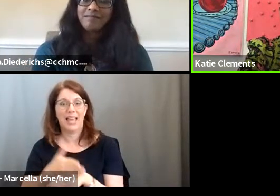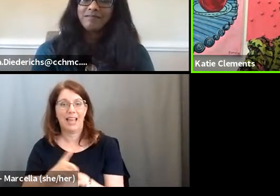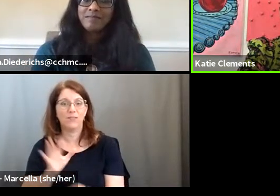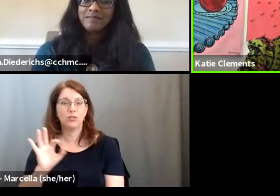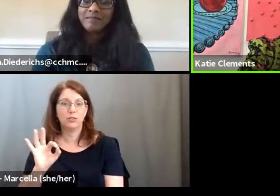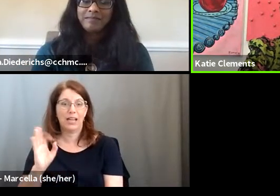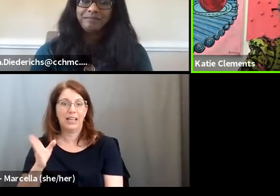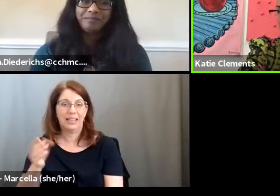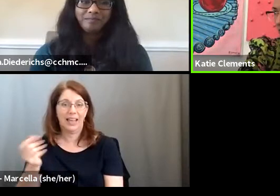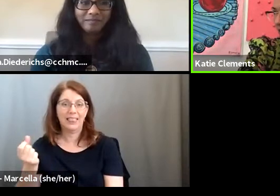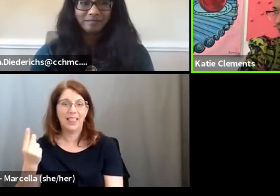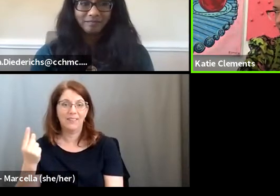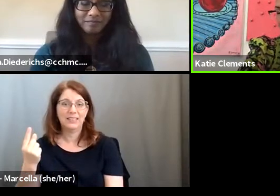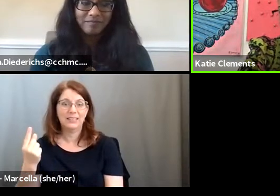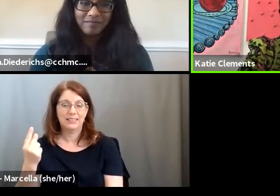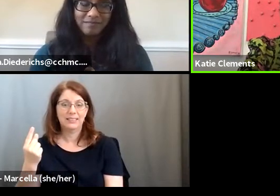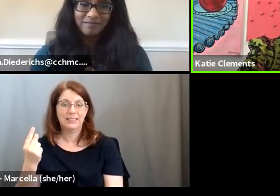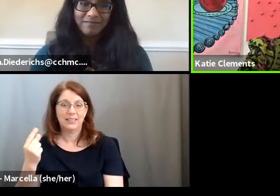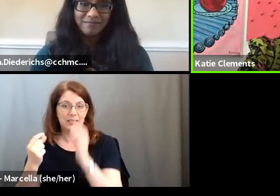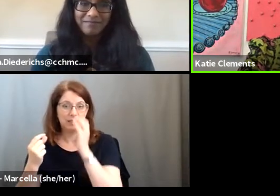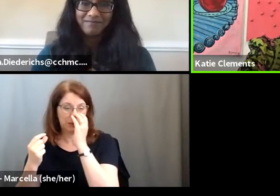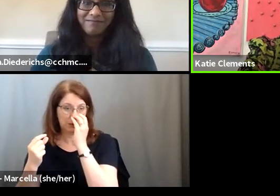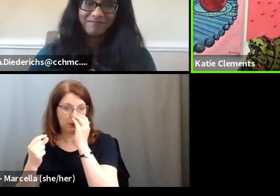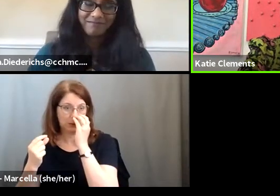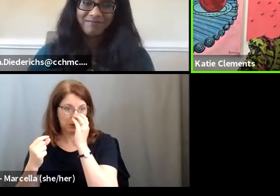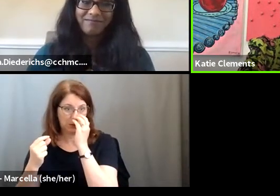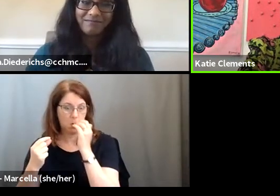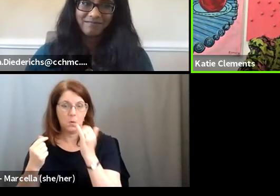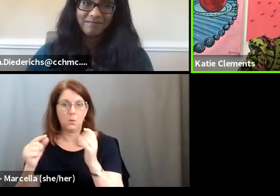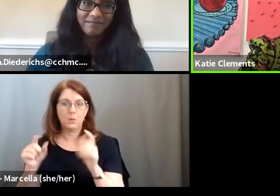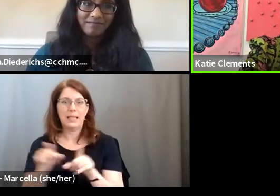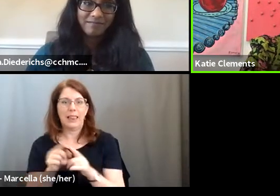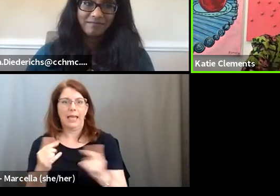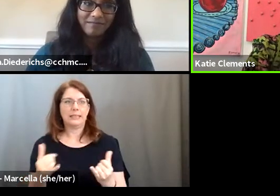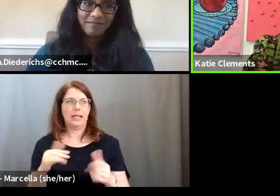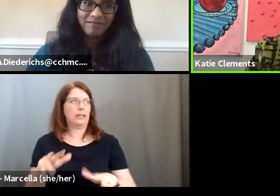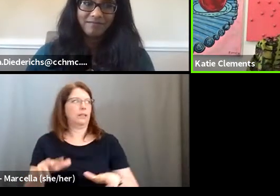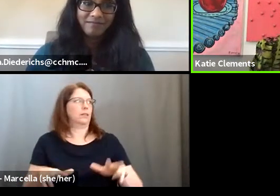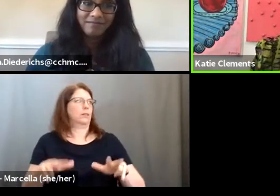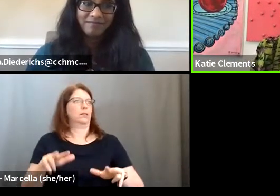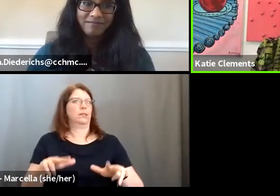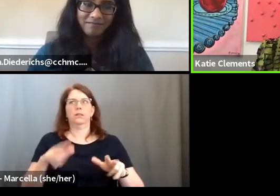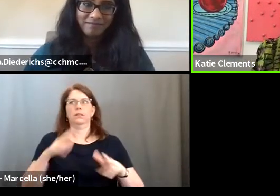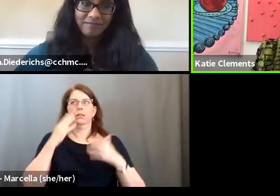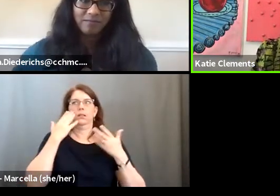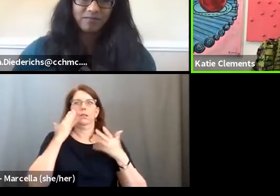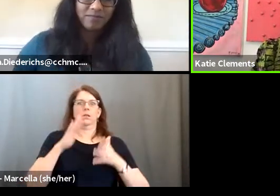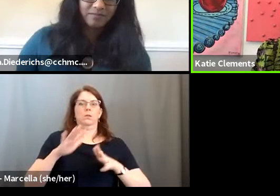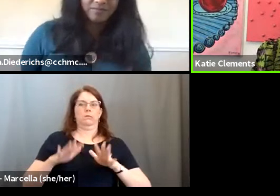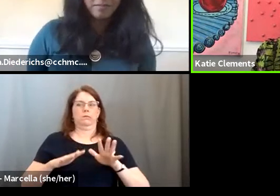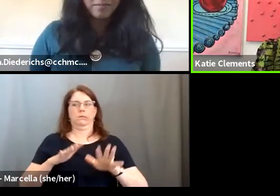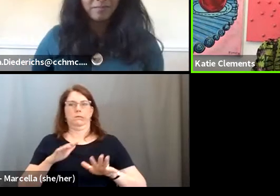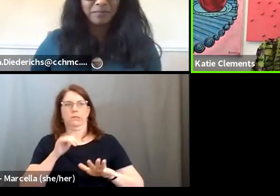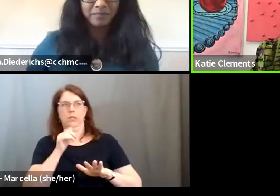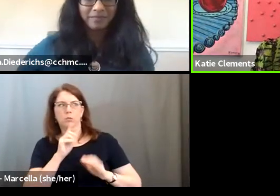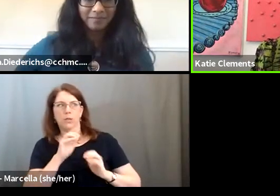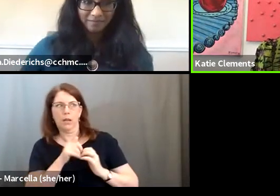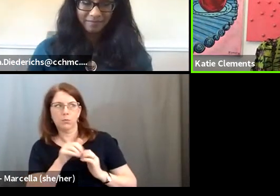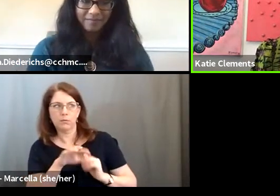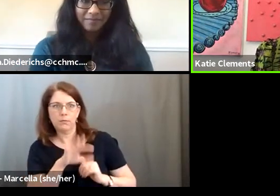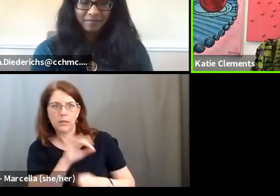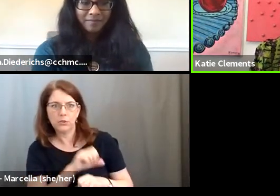-11. So it was kind of like today, like the unknown uncertainty. We didn't know how to find a job.